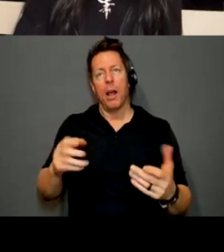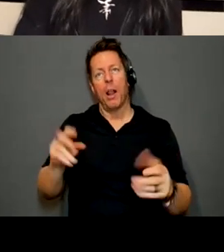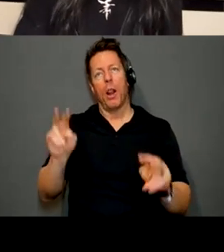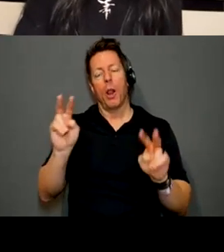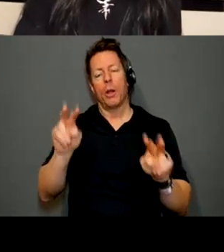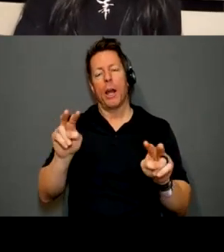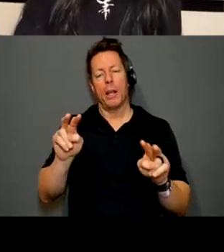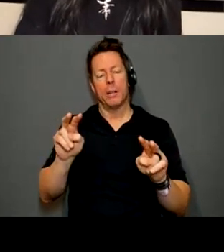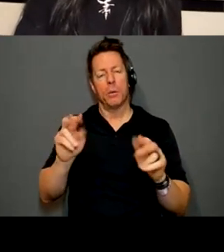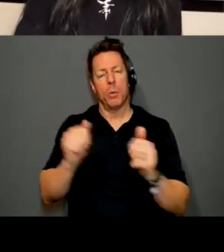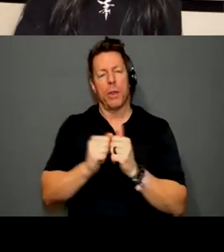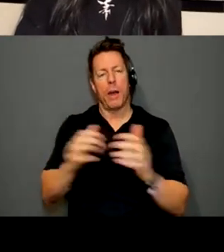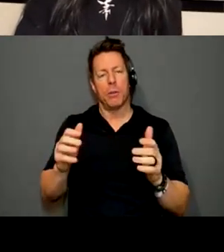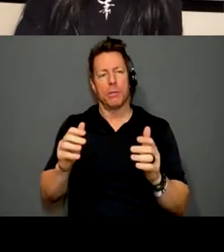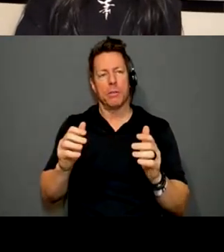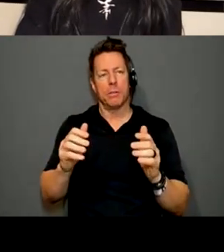Very fresh eyes.